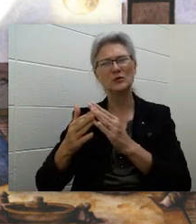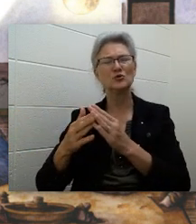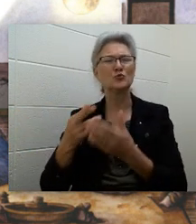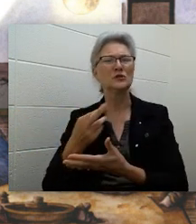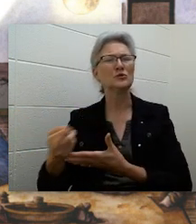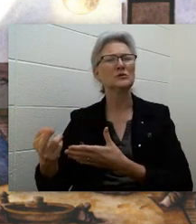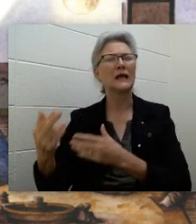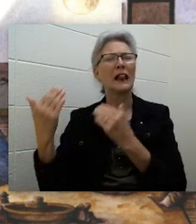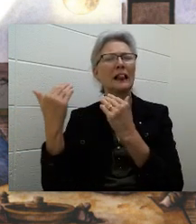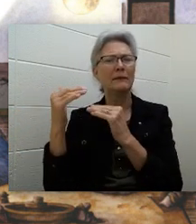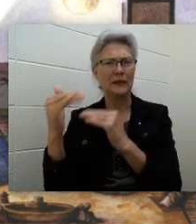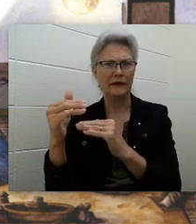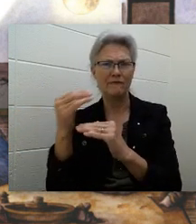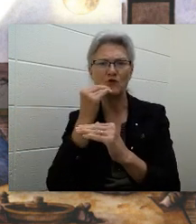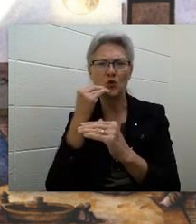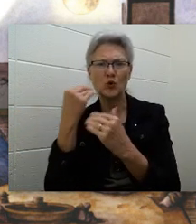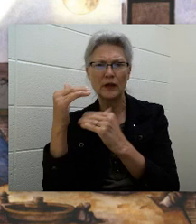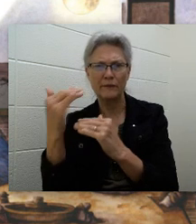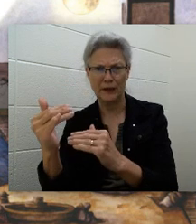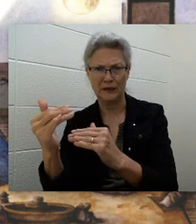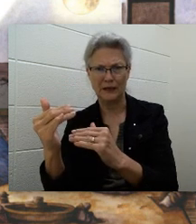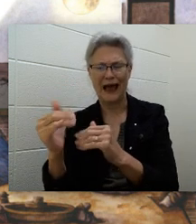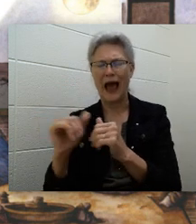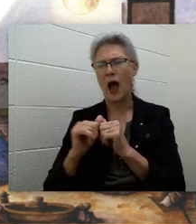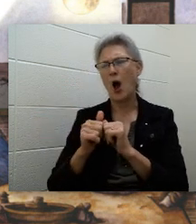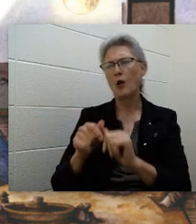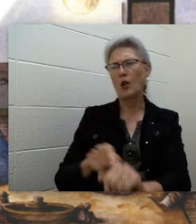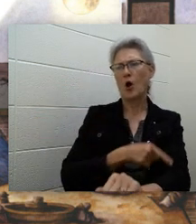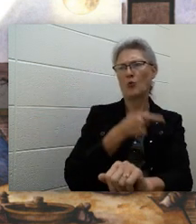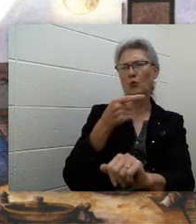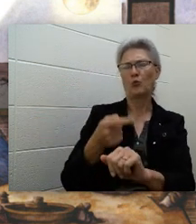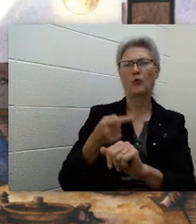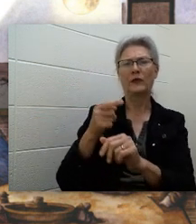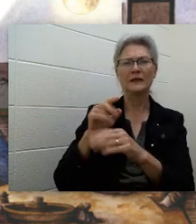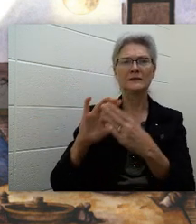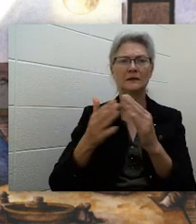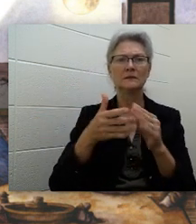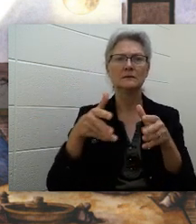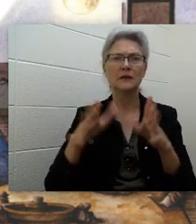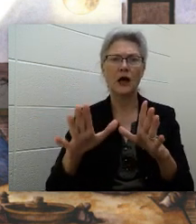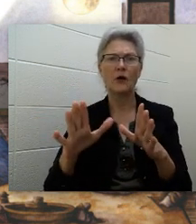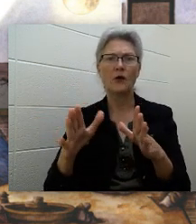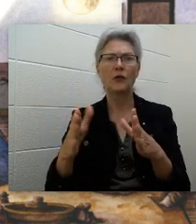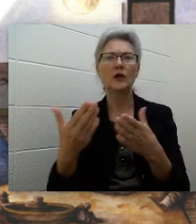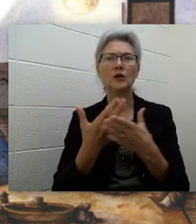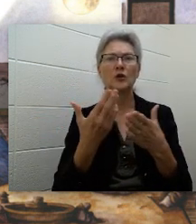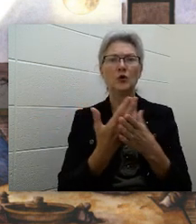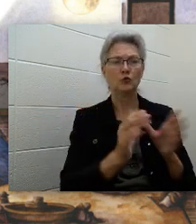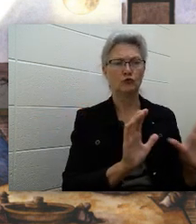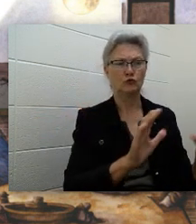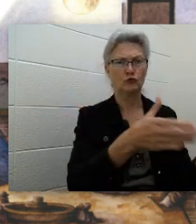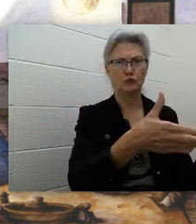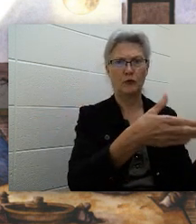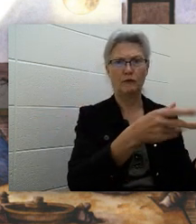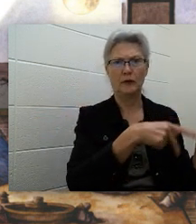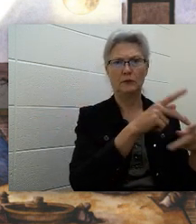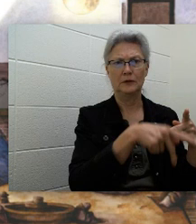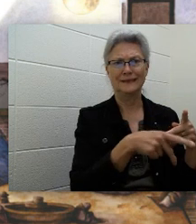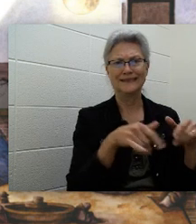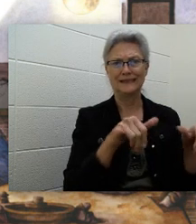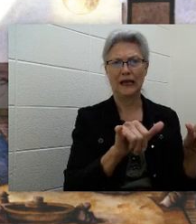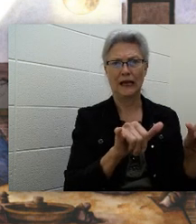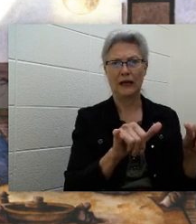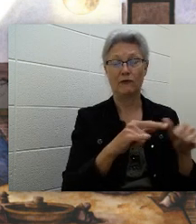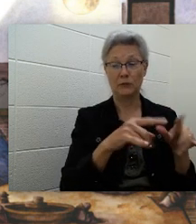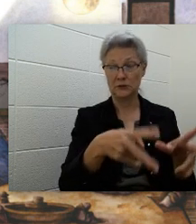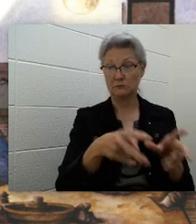How long will the town's people let the newcomers stay? In this excerpt from part one of the book, a